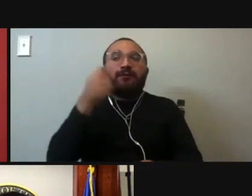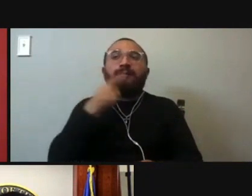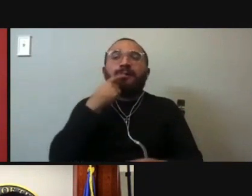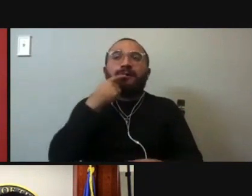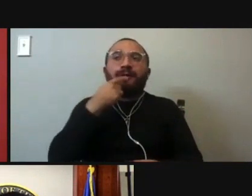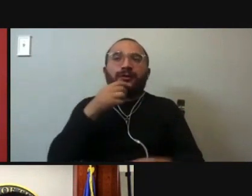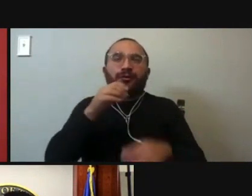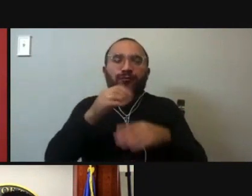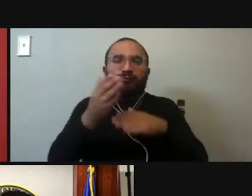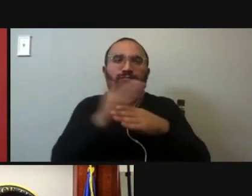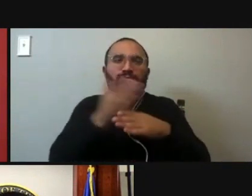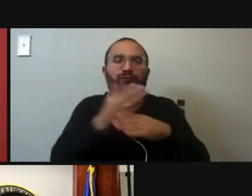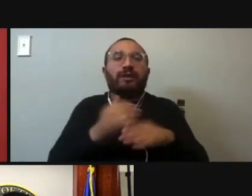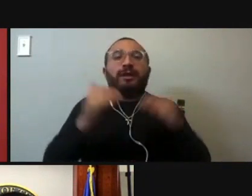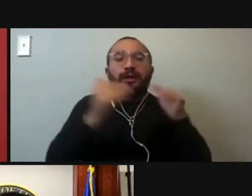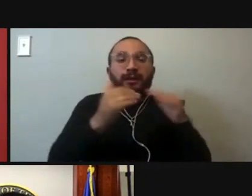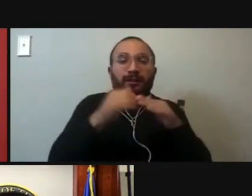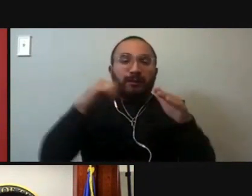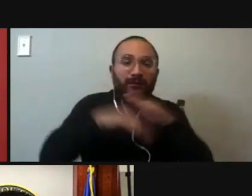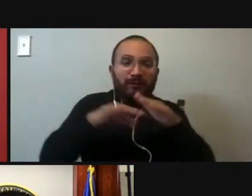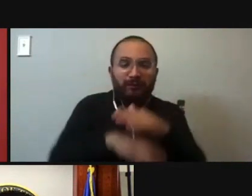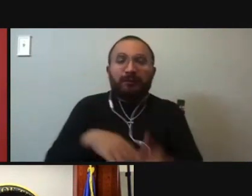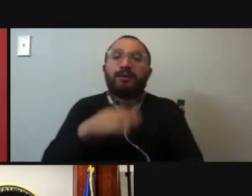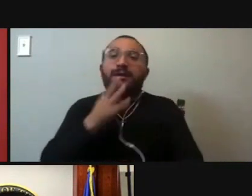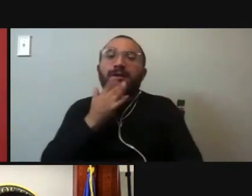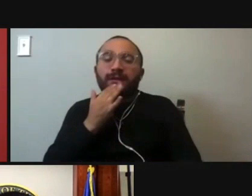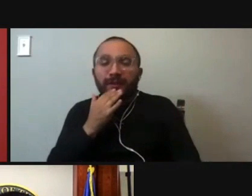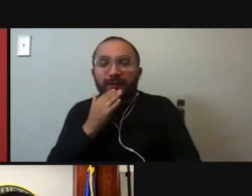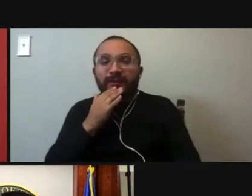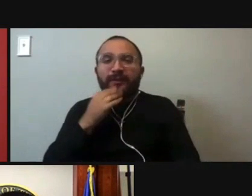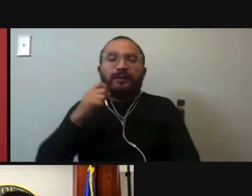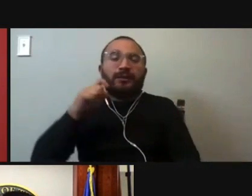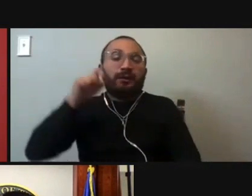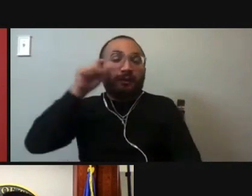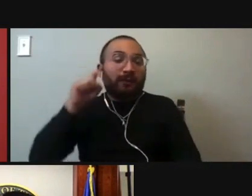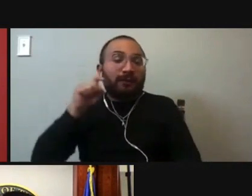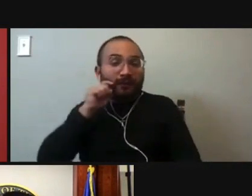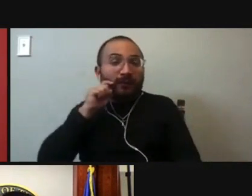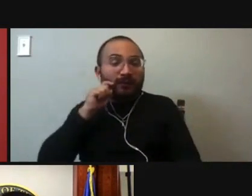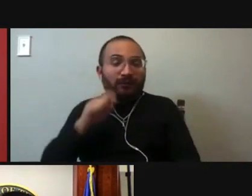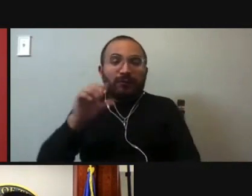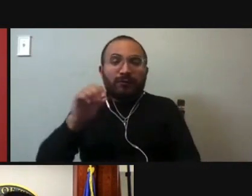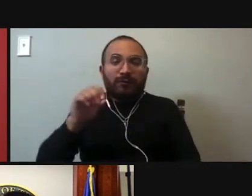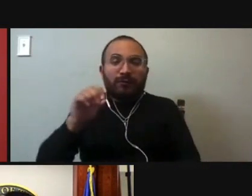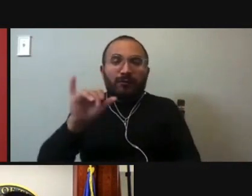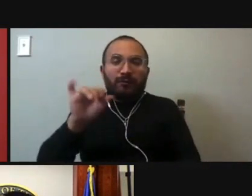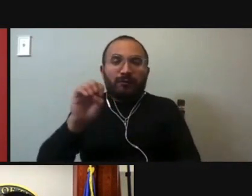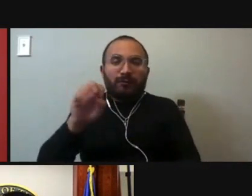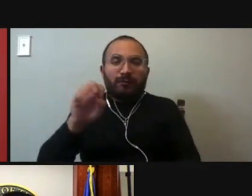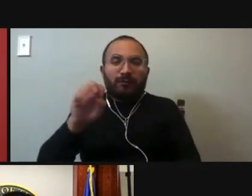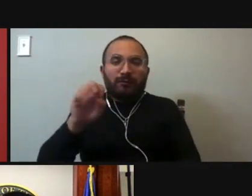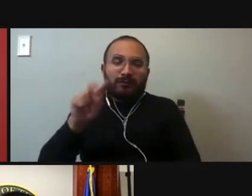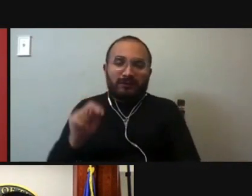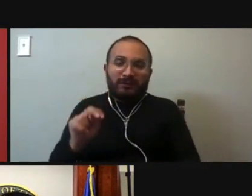justice, regardless of race, color, creed, or sexual orientation, we've got to mean it. We have to understand what